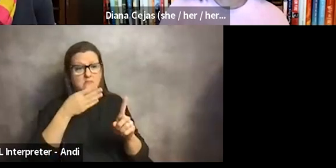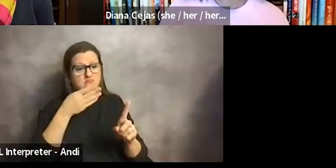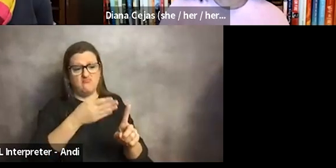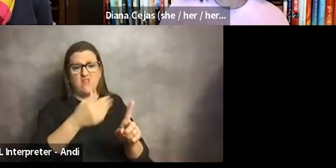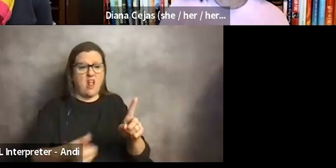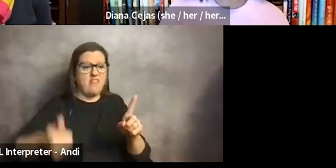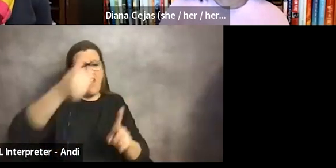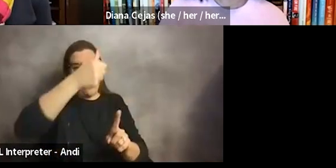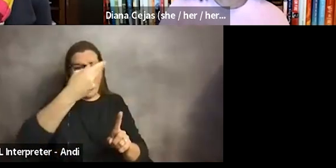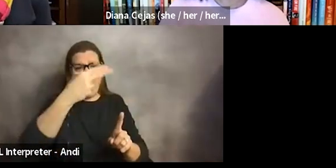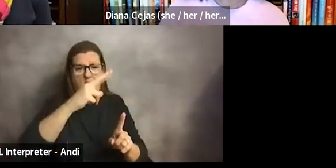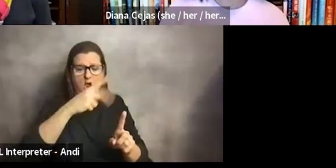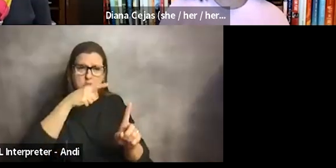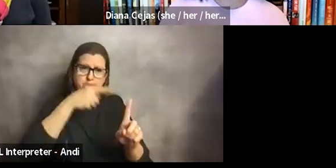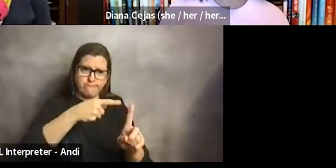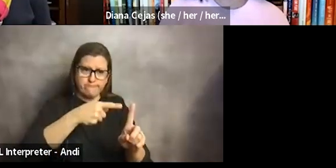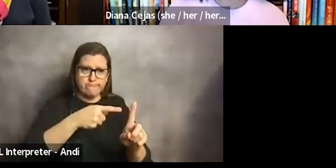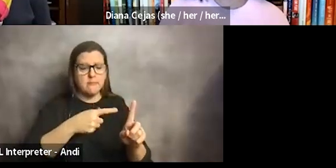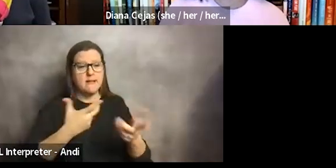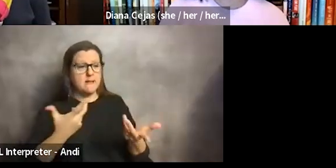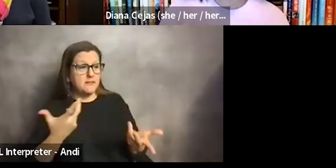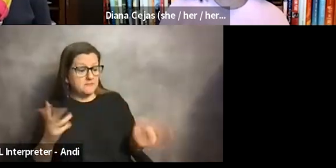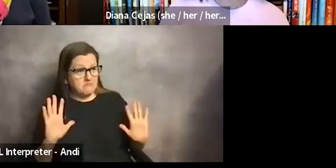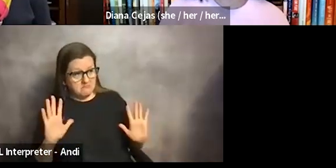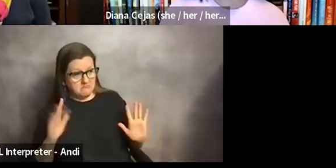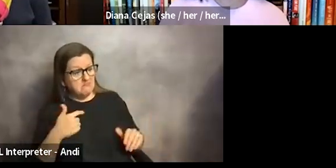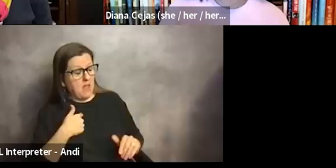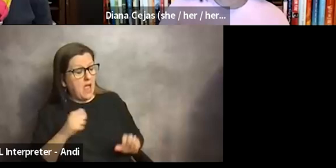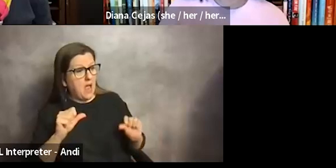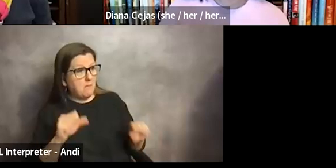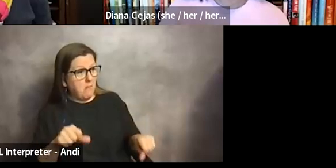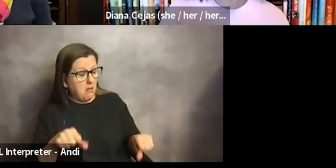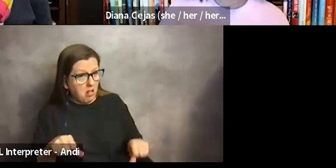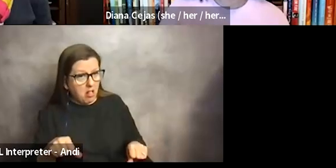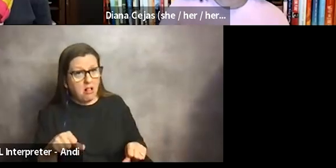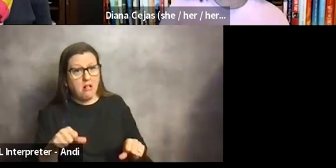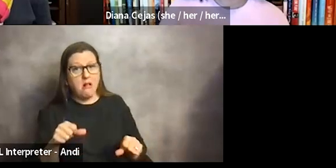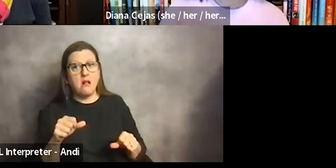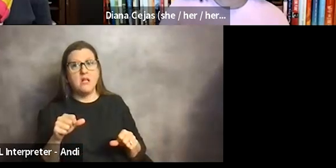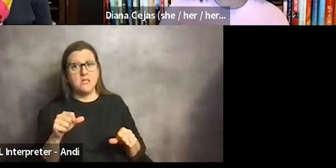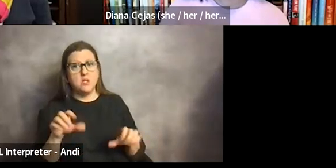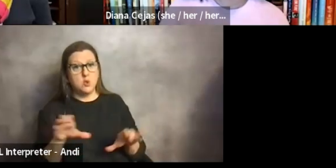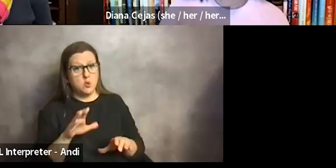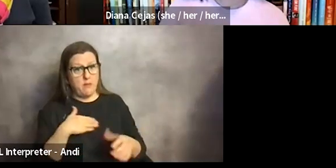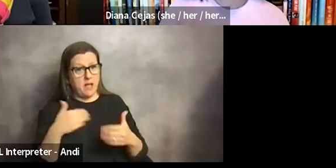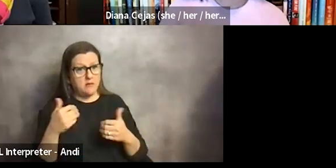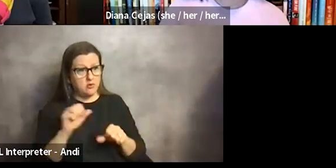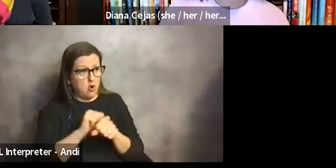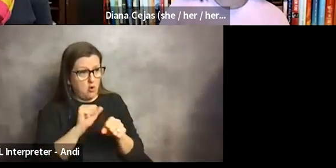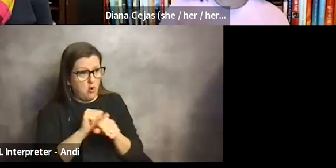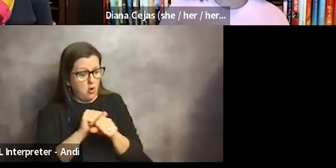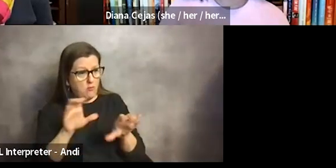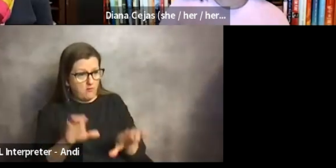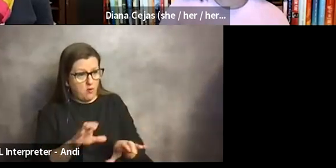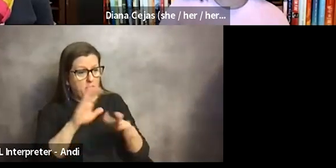now. And I said that it's not that I'm not, you know, capable of, you know, doing my responsibilities and performing my